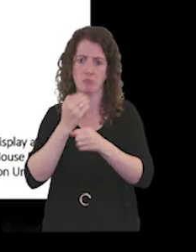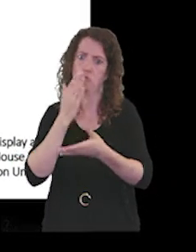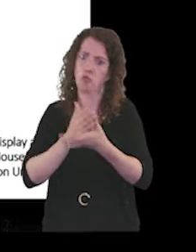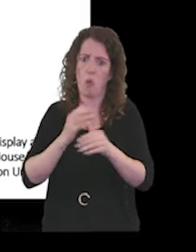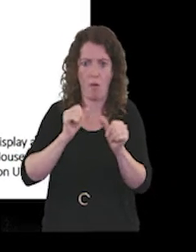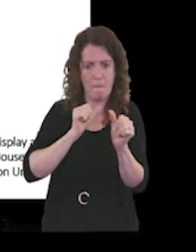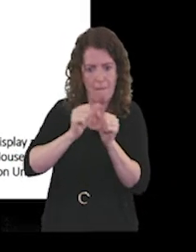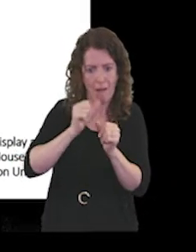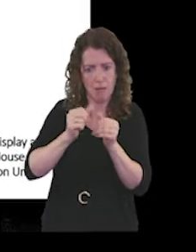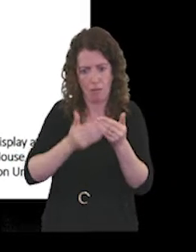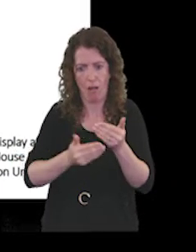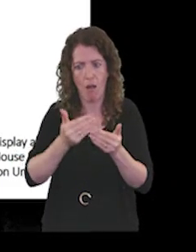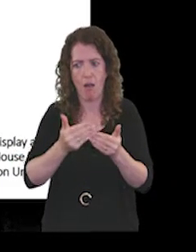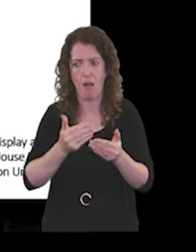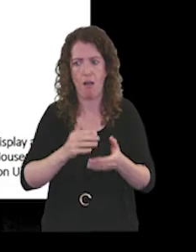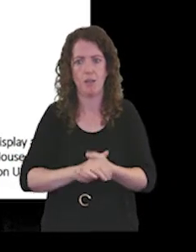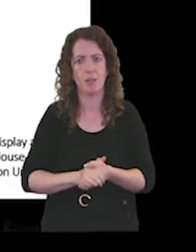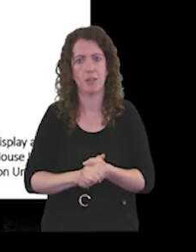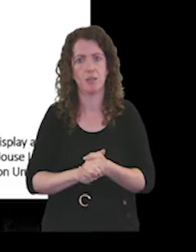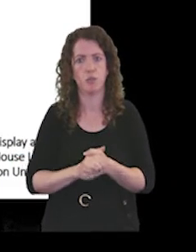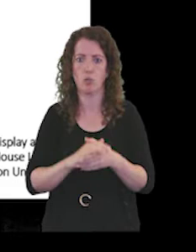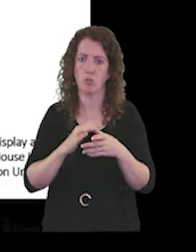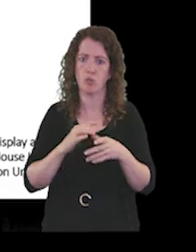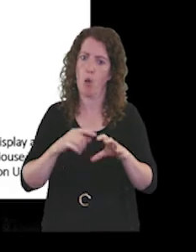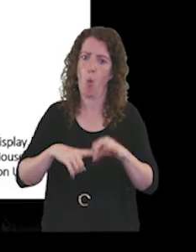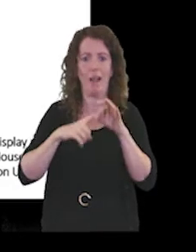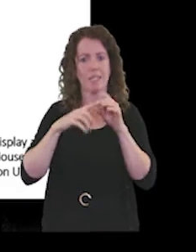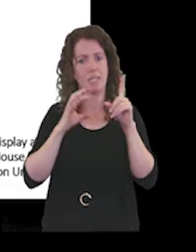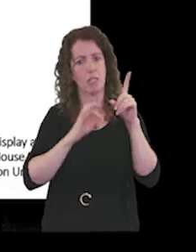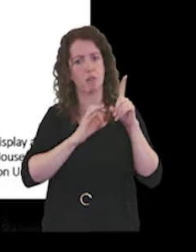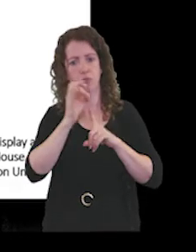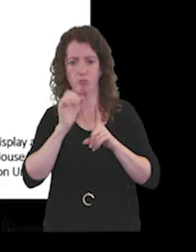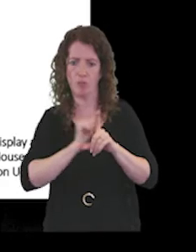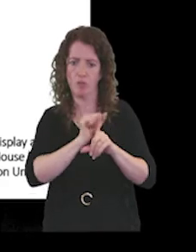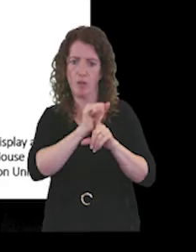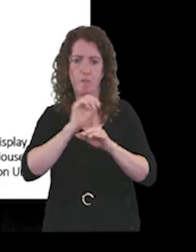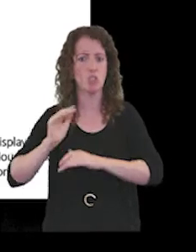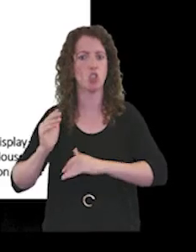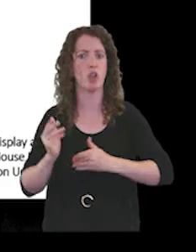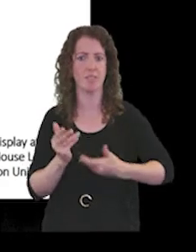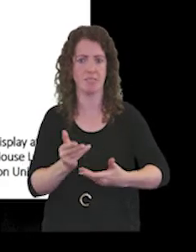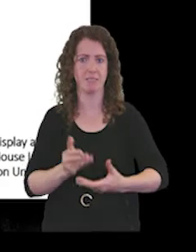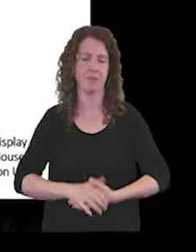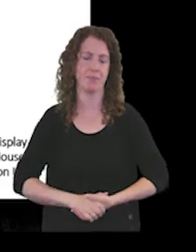improve the quality of our service offer.